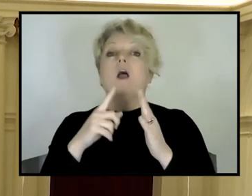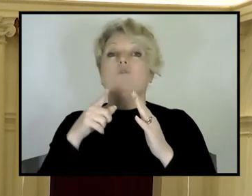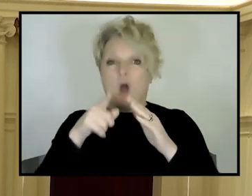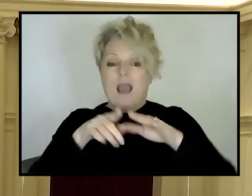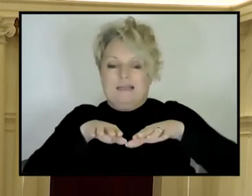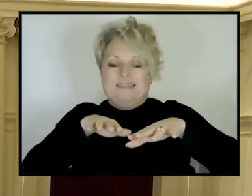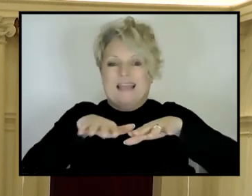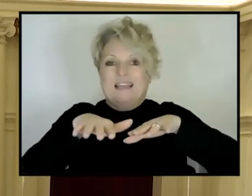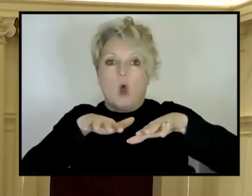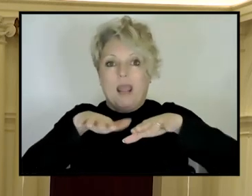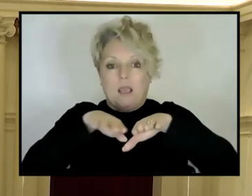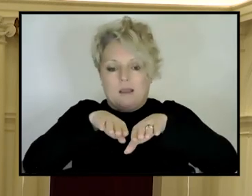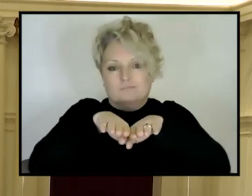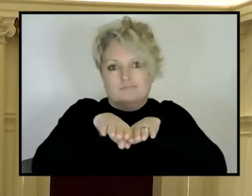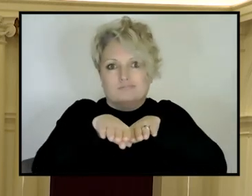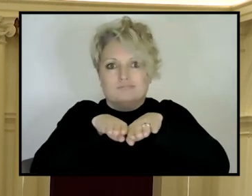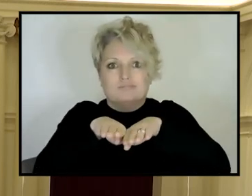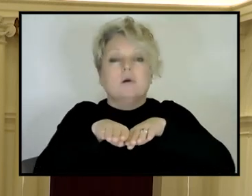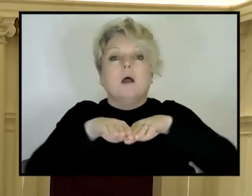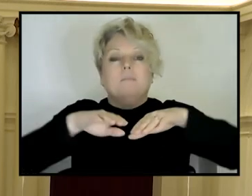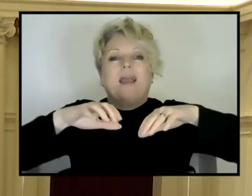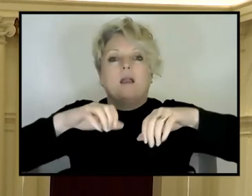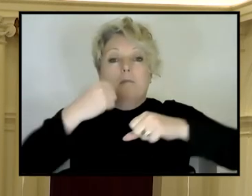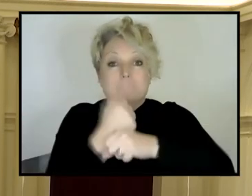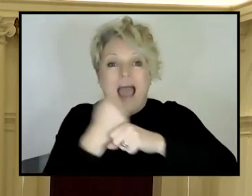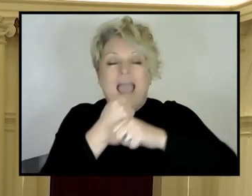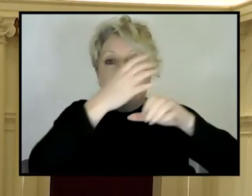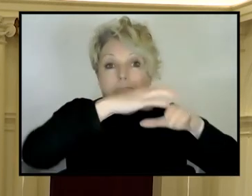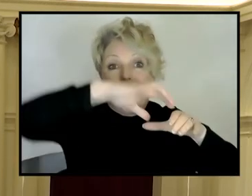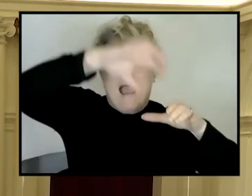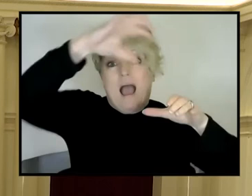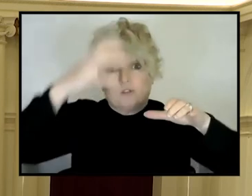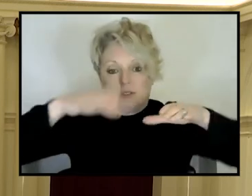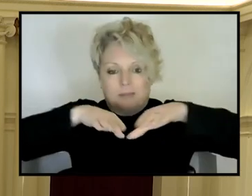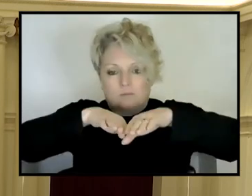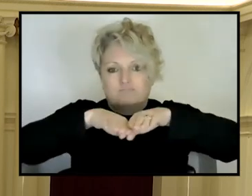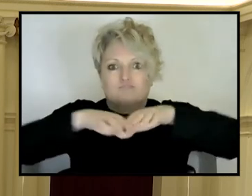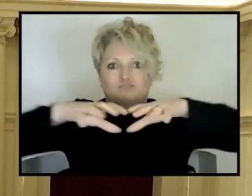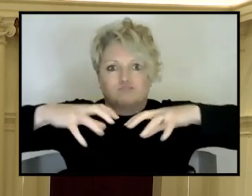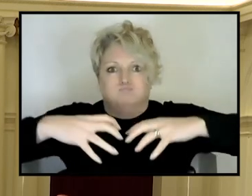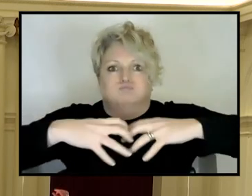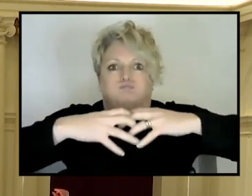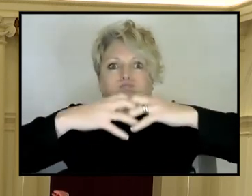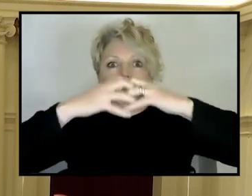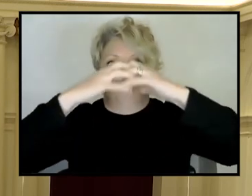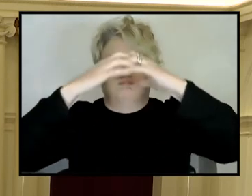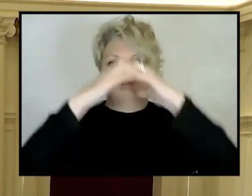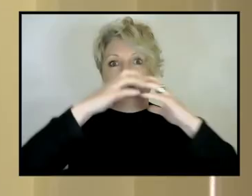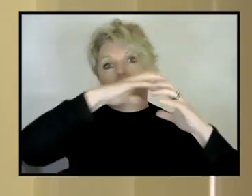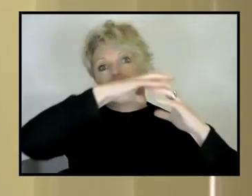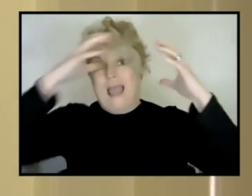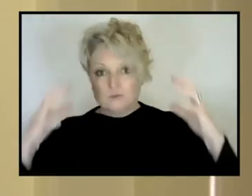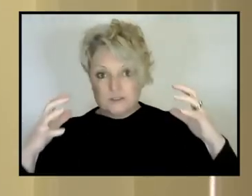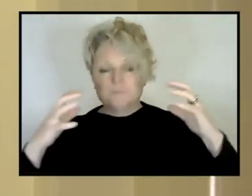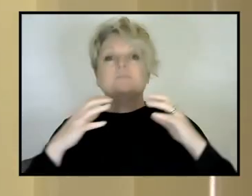That was, that was, that was the suggestion at the time. You're nodding. I'm feeling good. The, but it was said, you know, Australia is unique because the great dividing